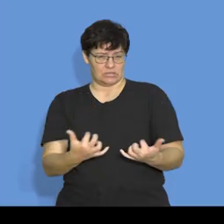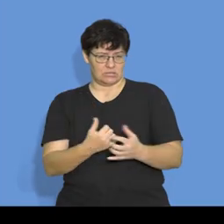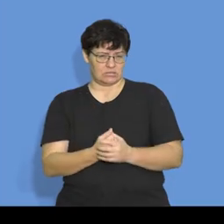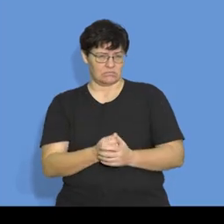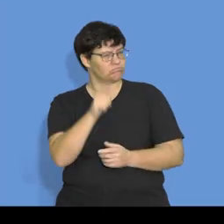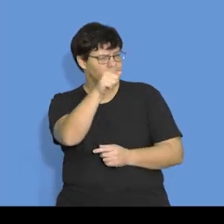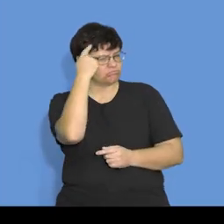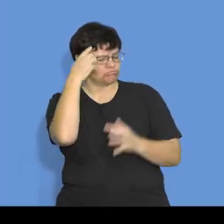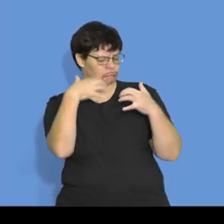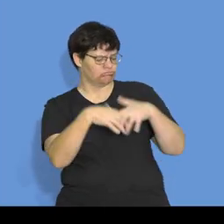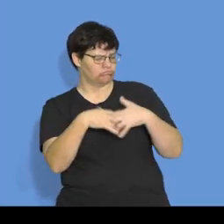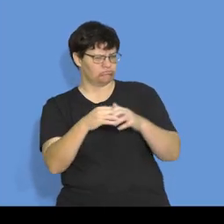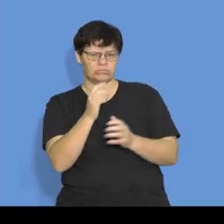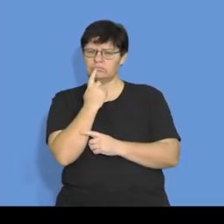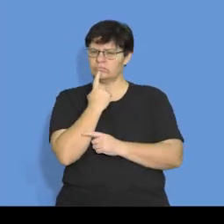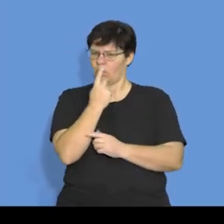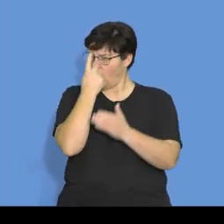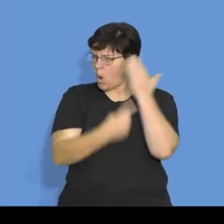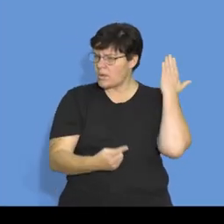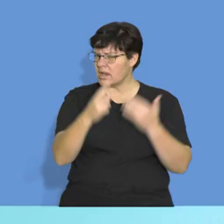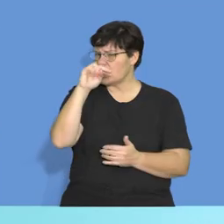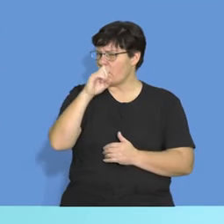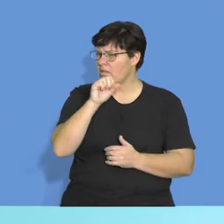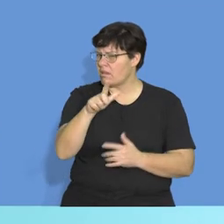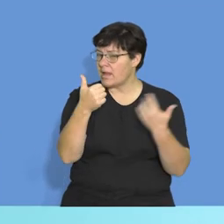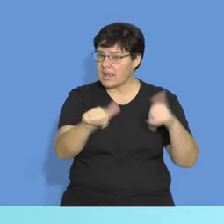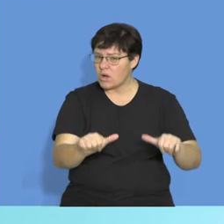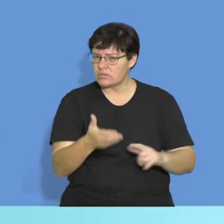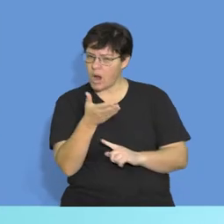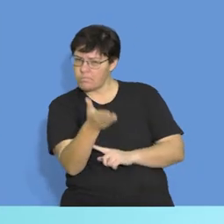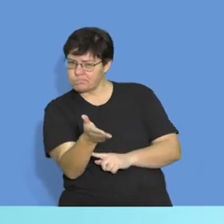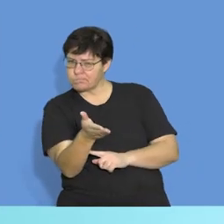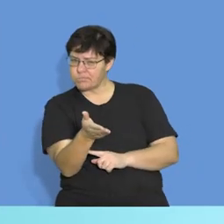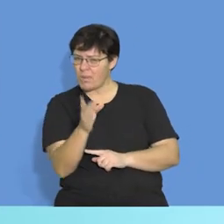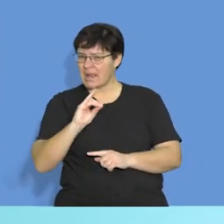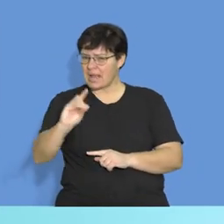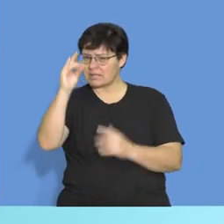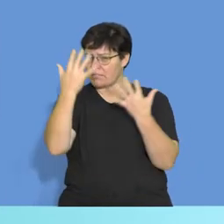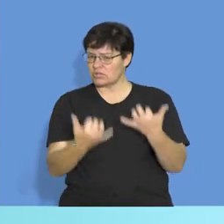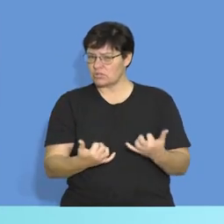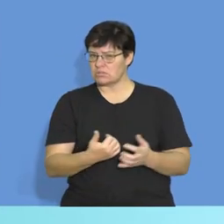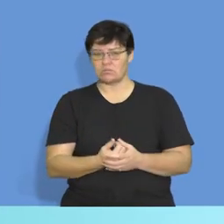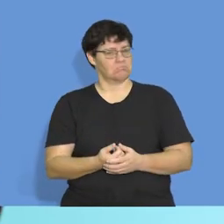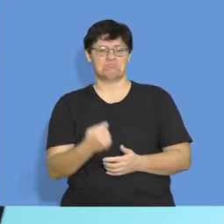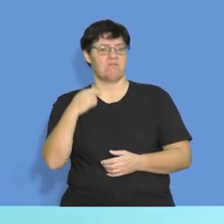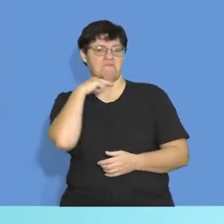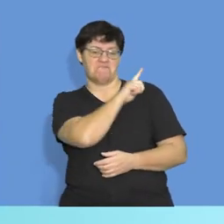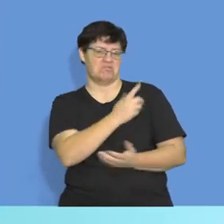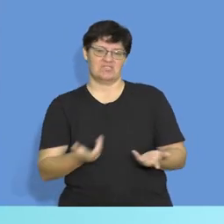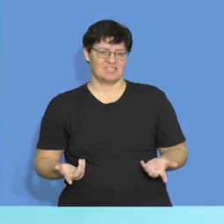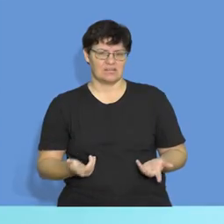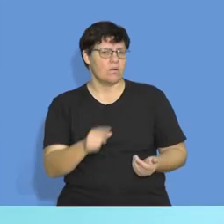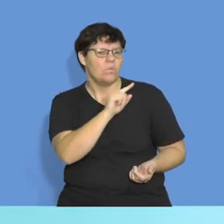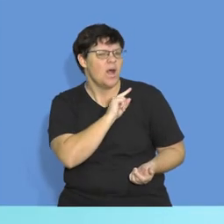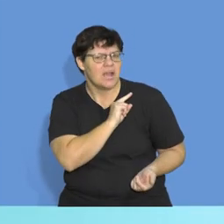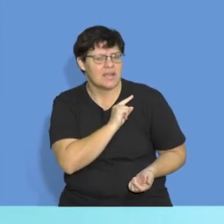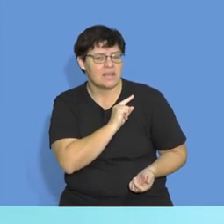one carefully. Is it only nominal accounts that appear in my cash budget? And the answer is actually false. Why? Because